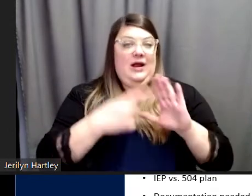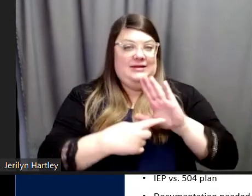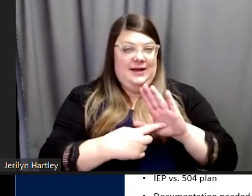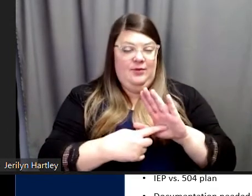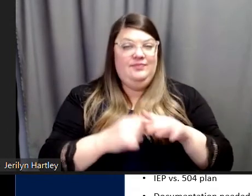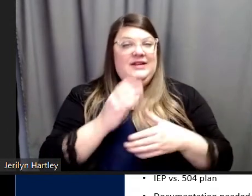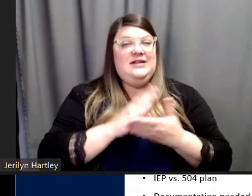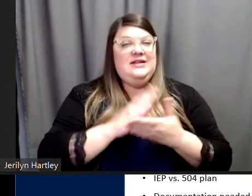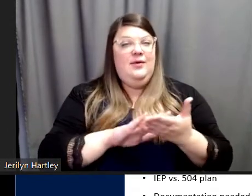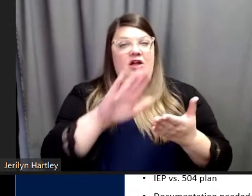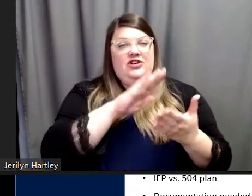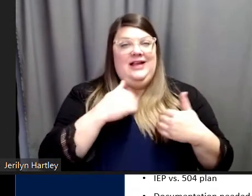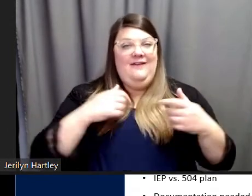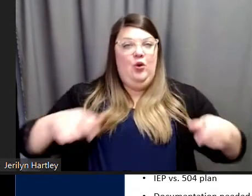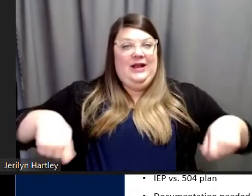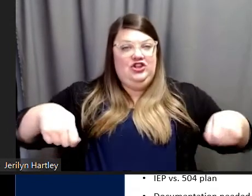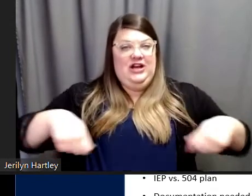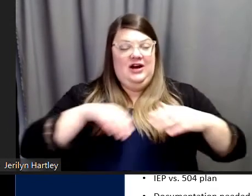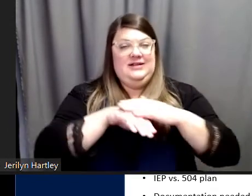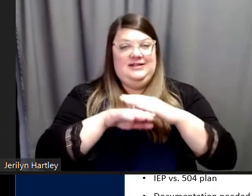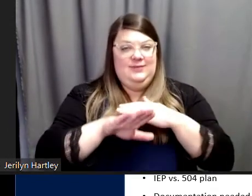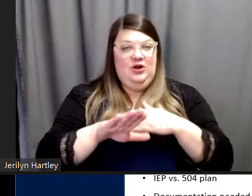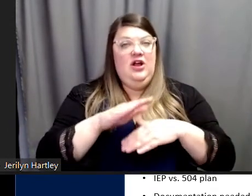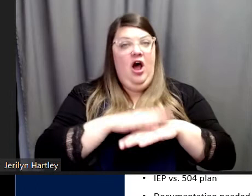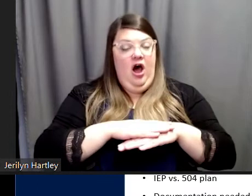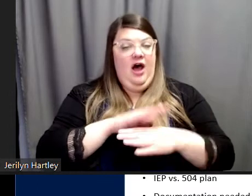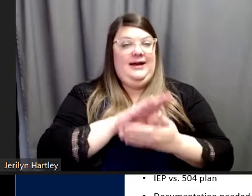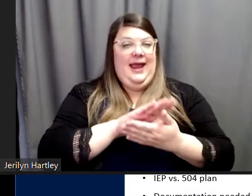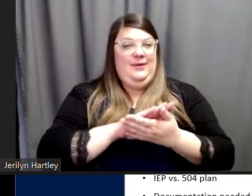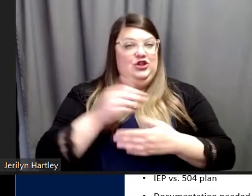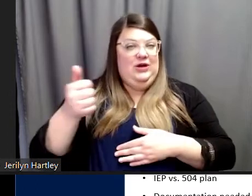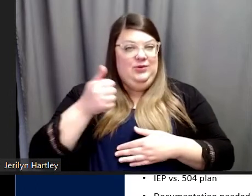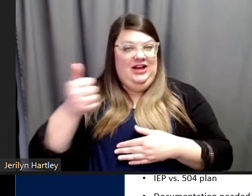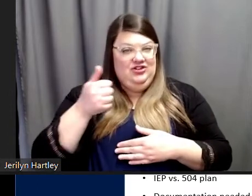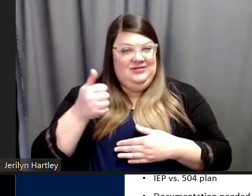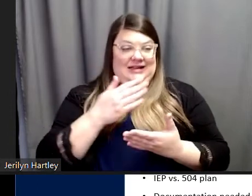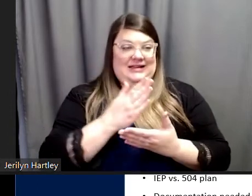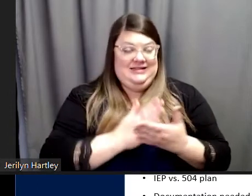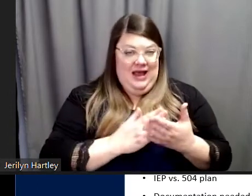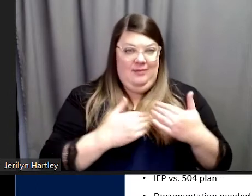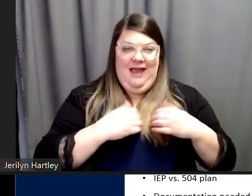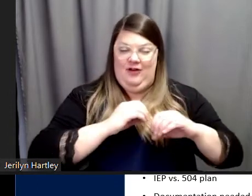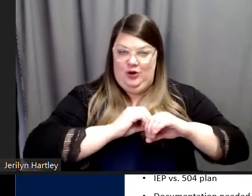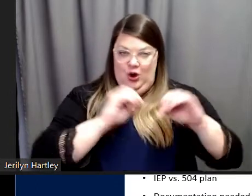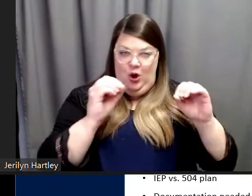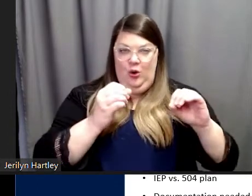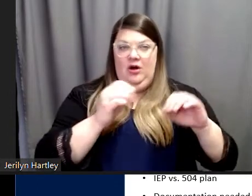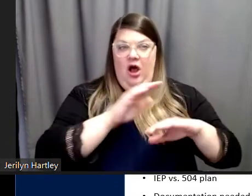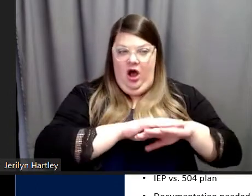some colleges had wheelchair accessible on-campus transportation, and then some didn't have any campus transportation.